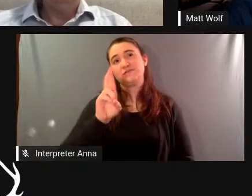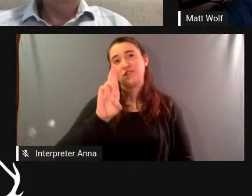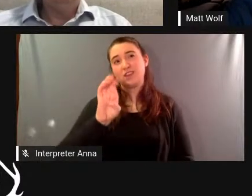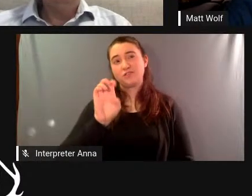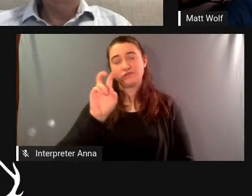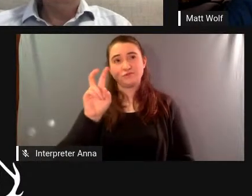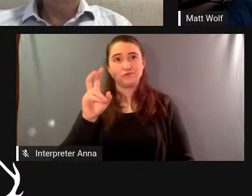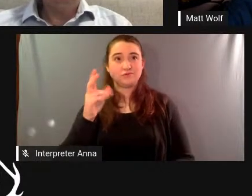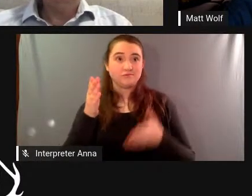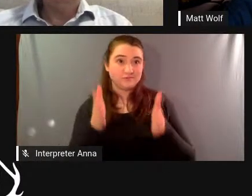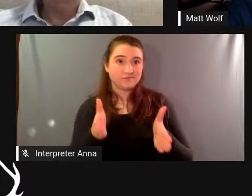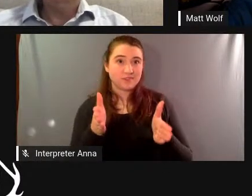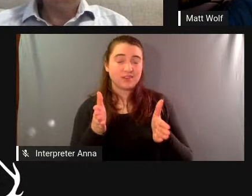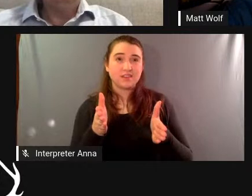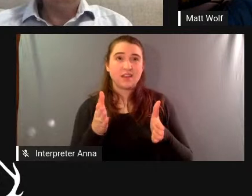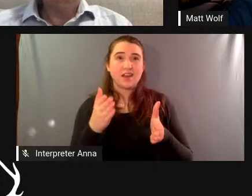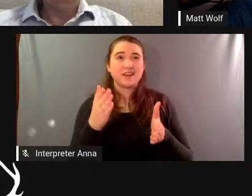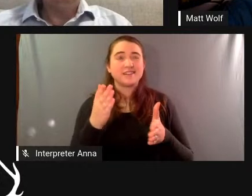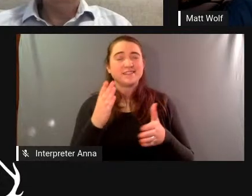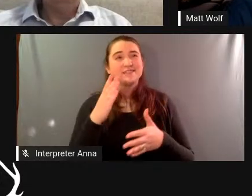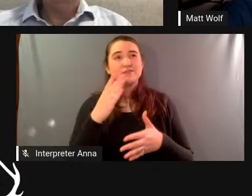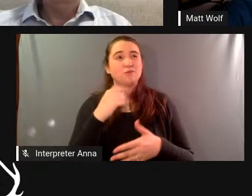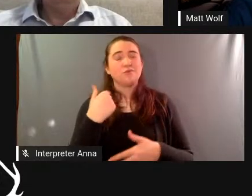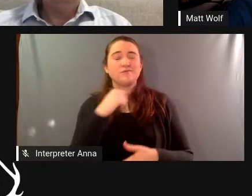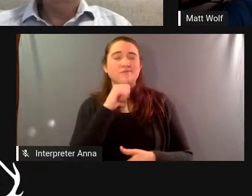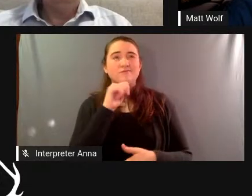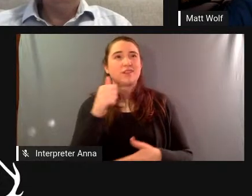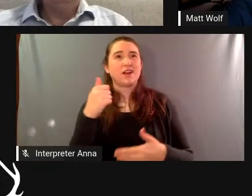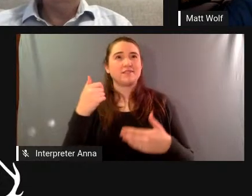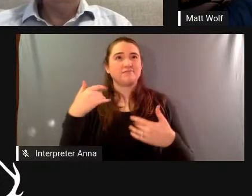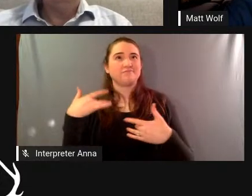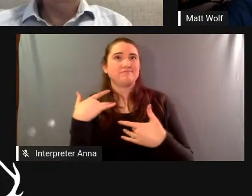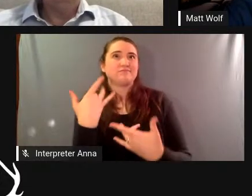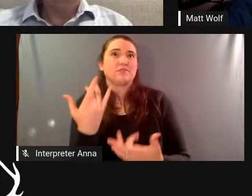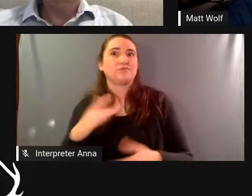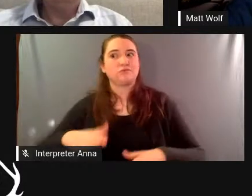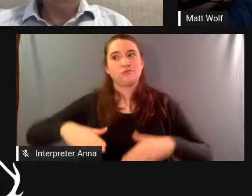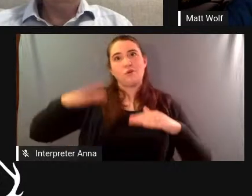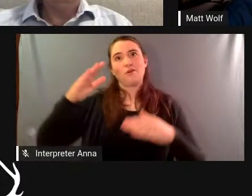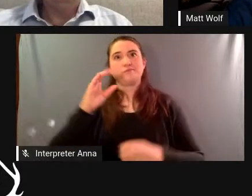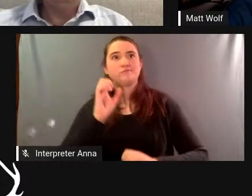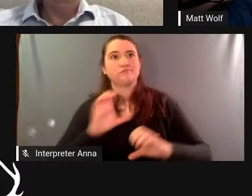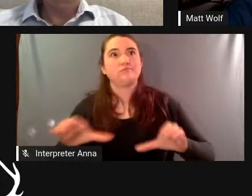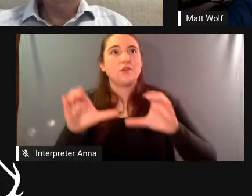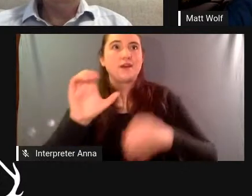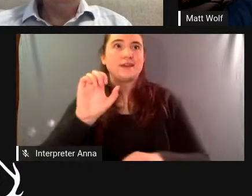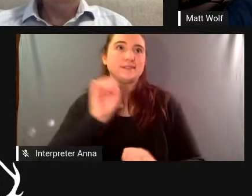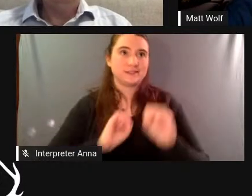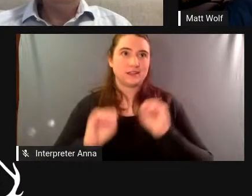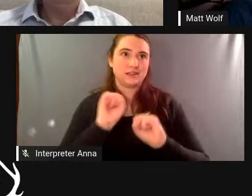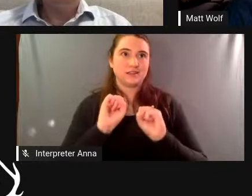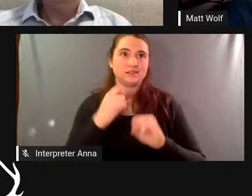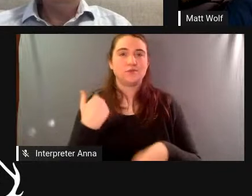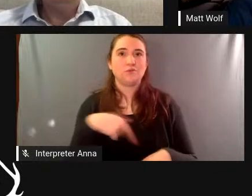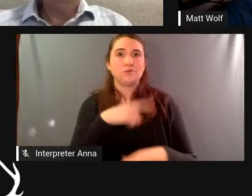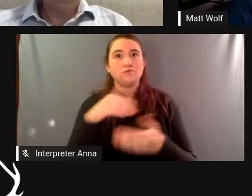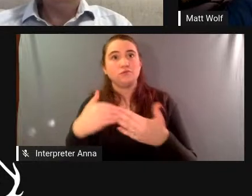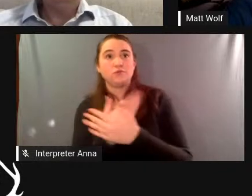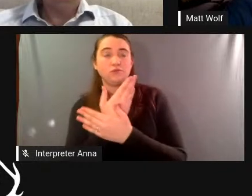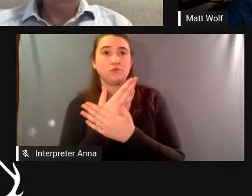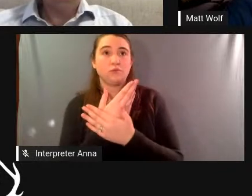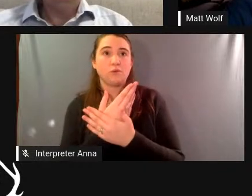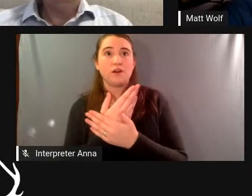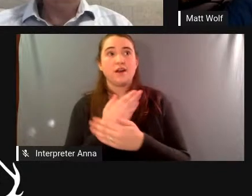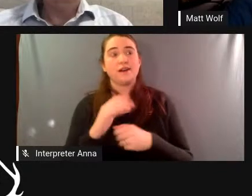people in the experiment and you know supposedly this ruins your objectivity and